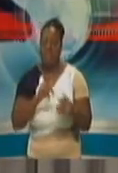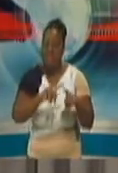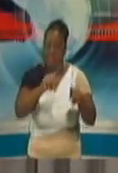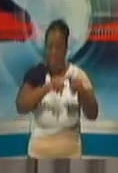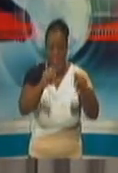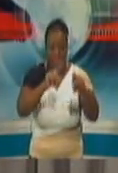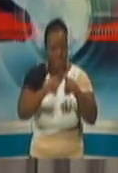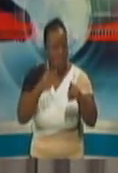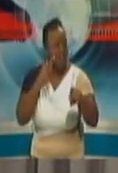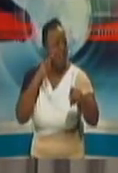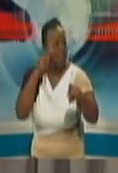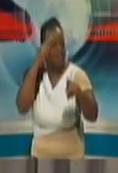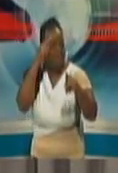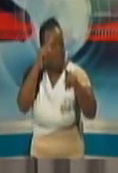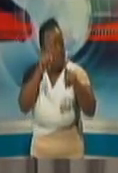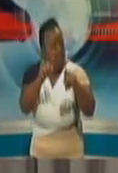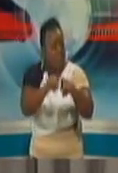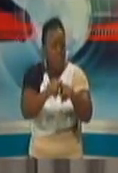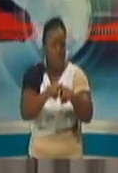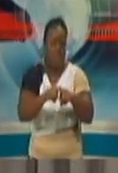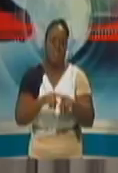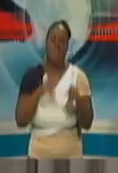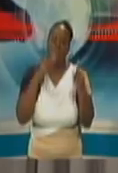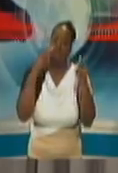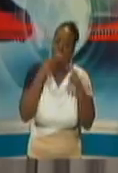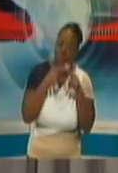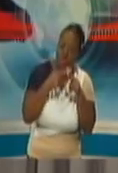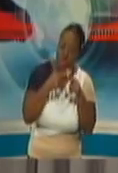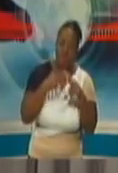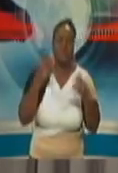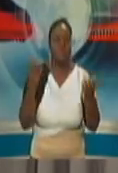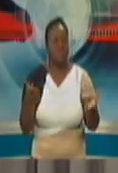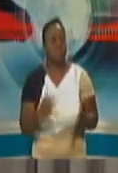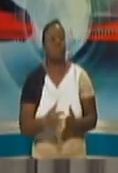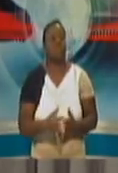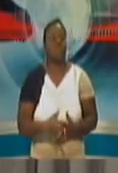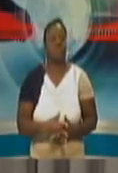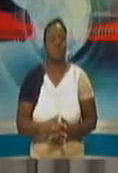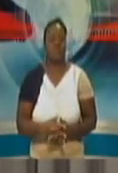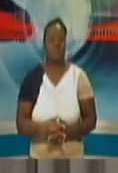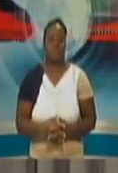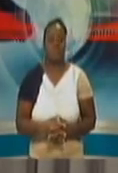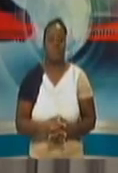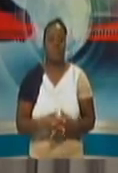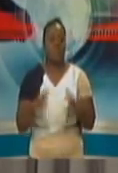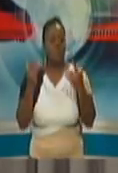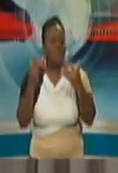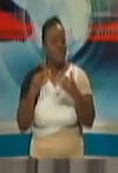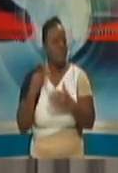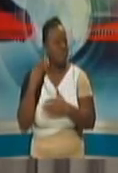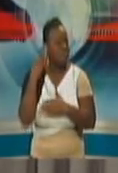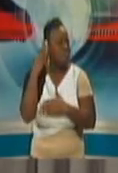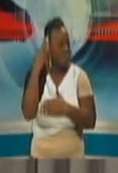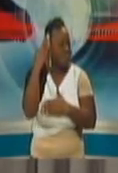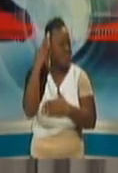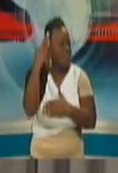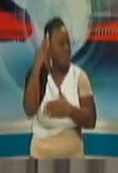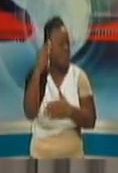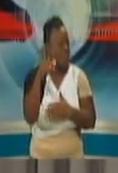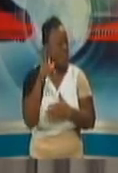pretty soon. I know that the Ministry of Public Administration is working on that. So you can hear further discussions coming forward.